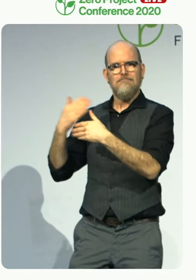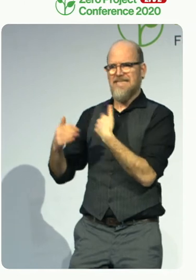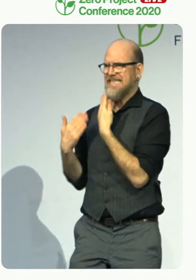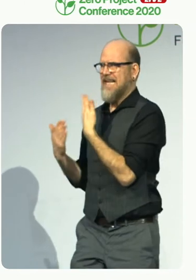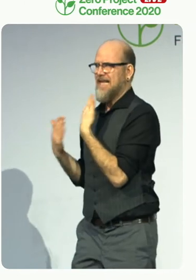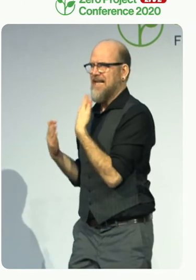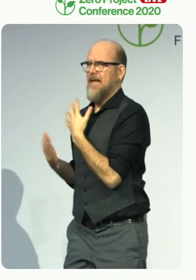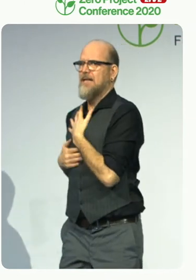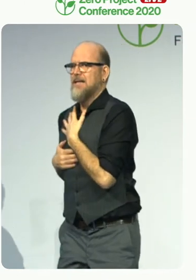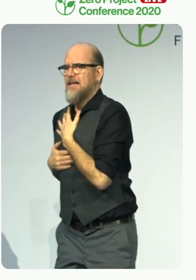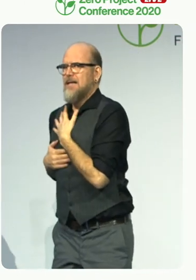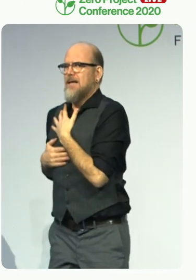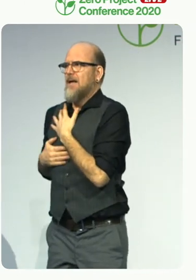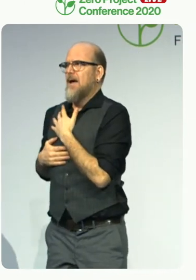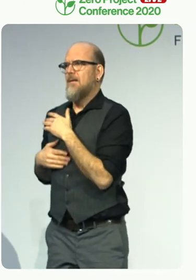She's our rock star.